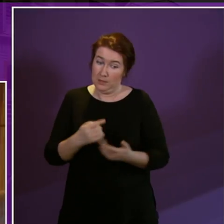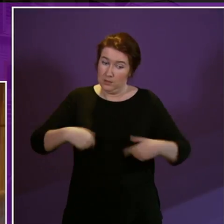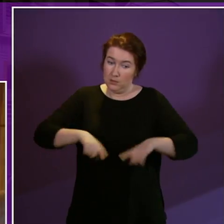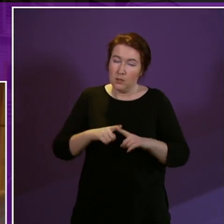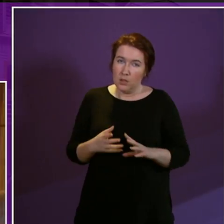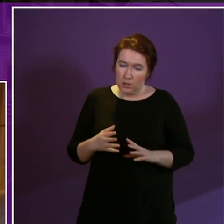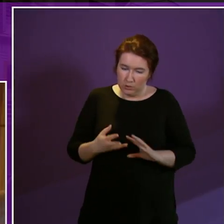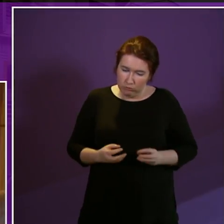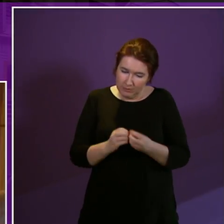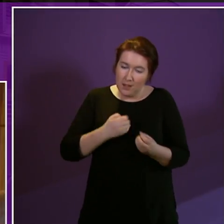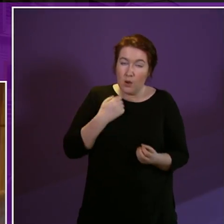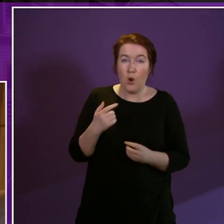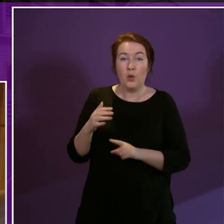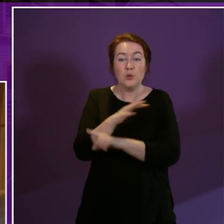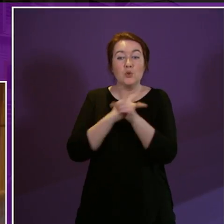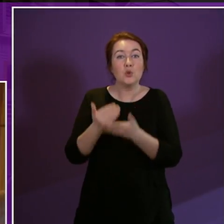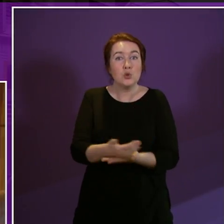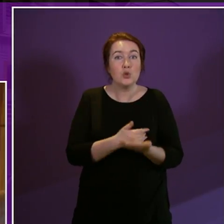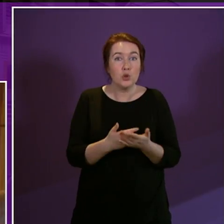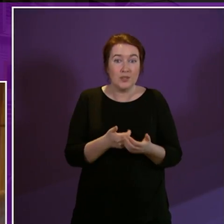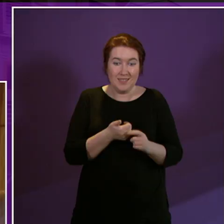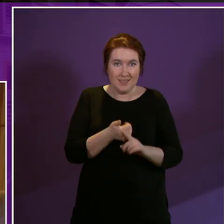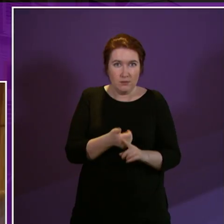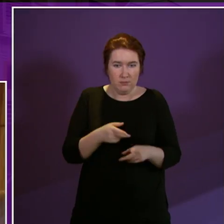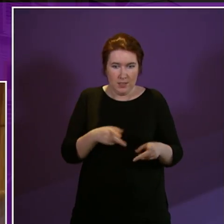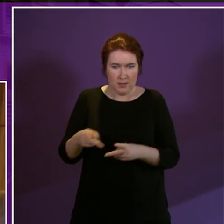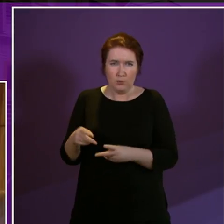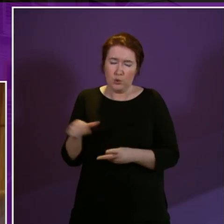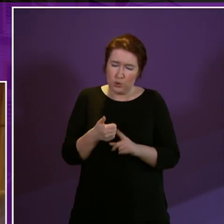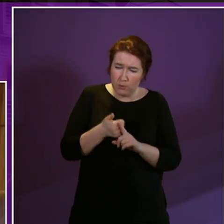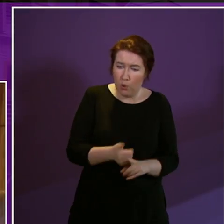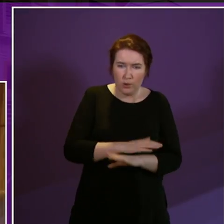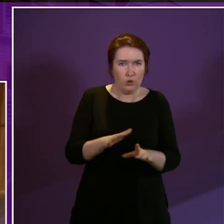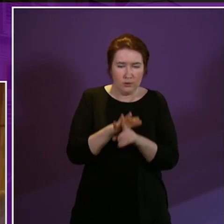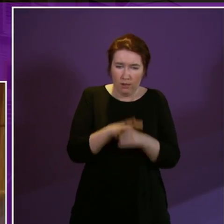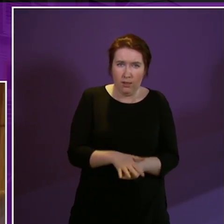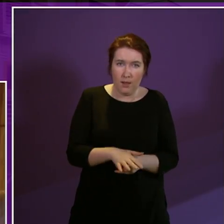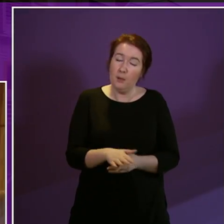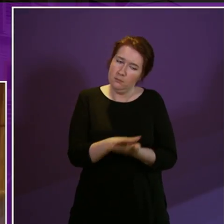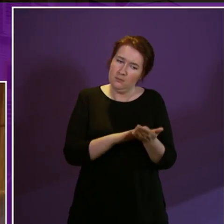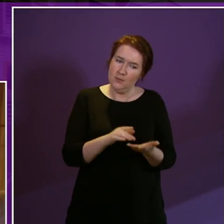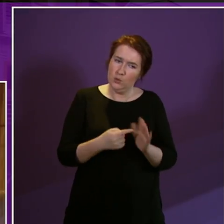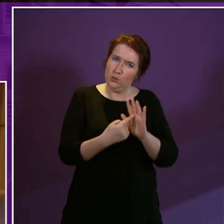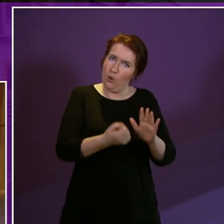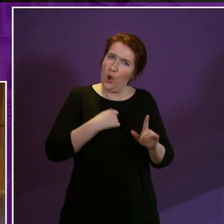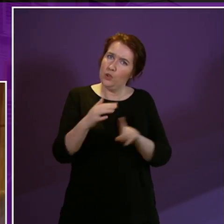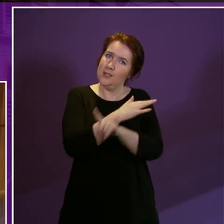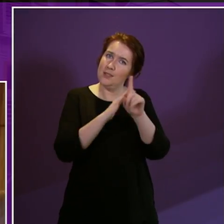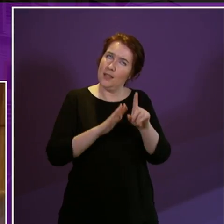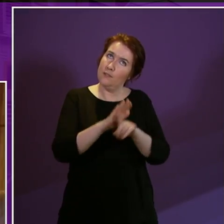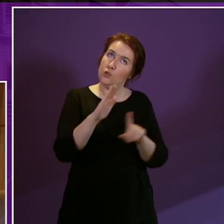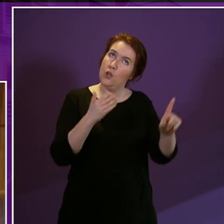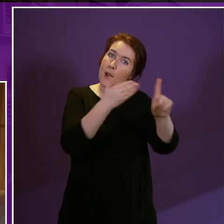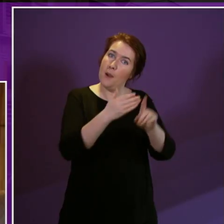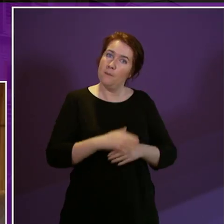social security system to ensure that it supports rather than condemns will define the kind of society we aspire to be presiding